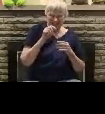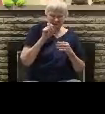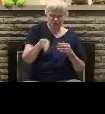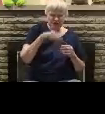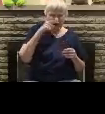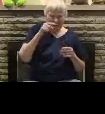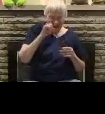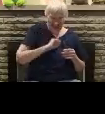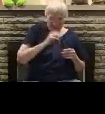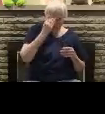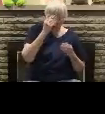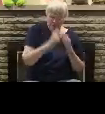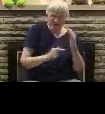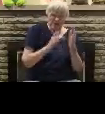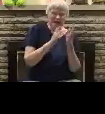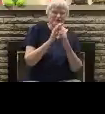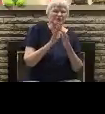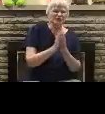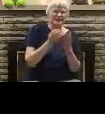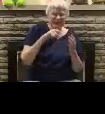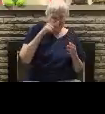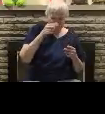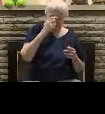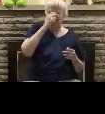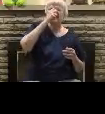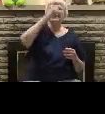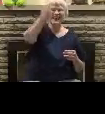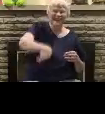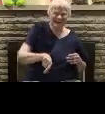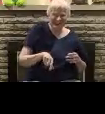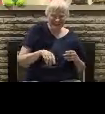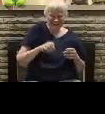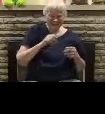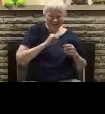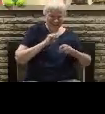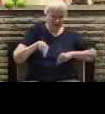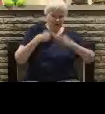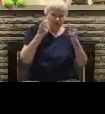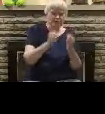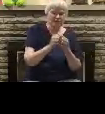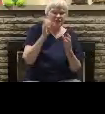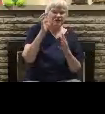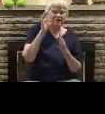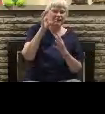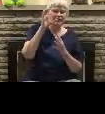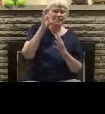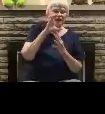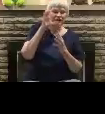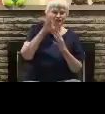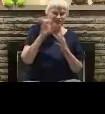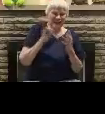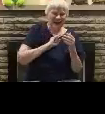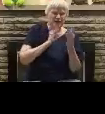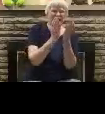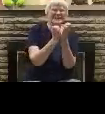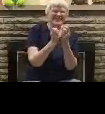says, but I don't care. I'm going to go along with the culture and I'm going to support what's wrong so that I can get